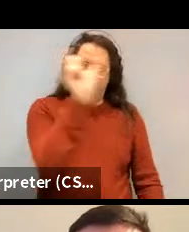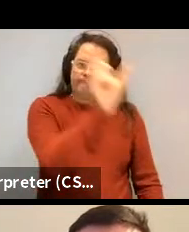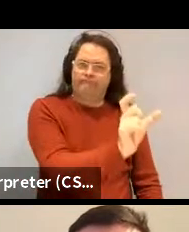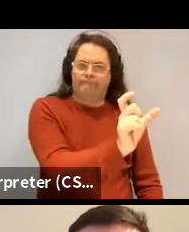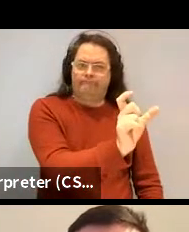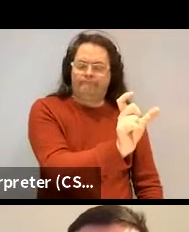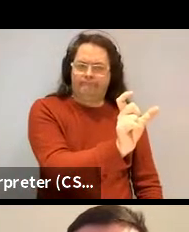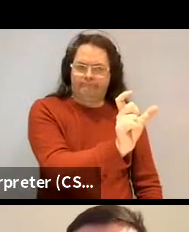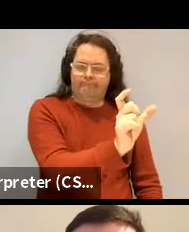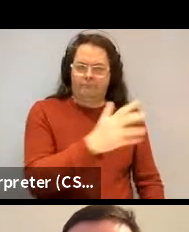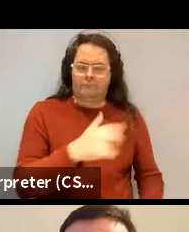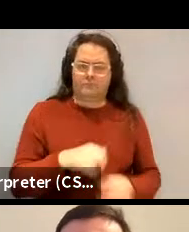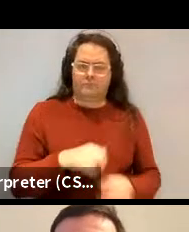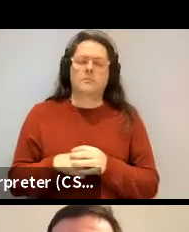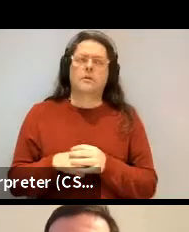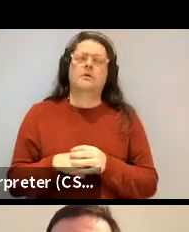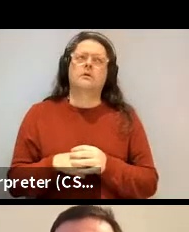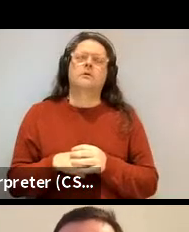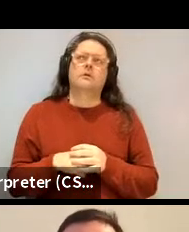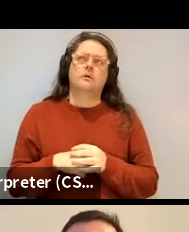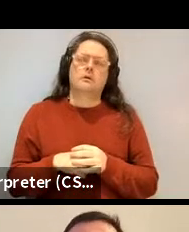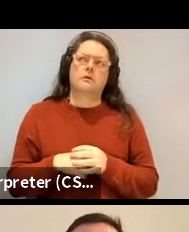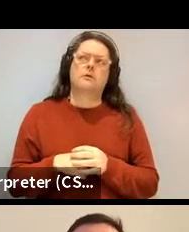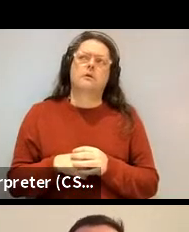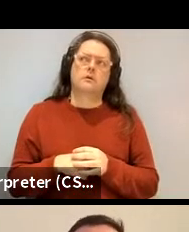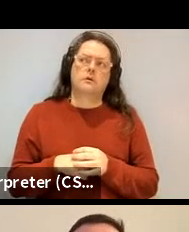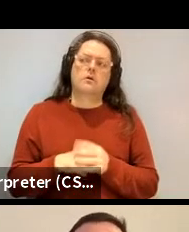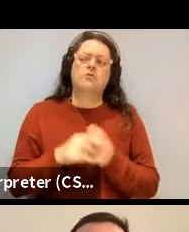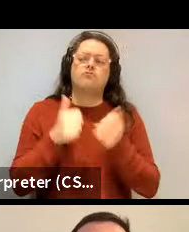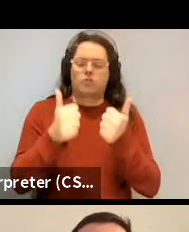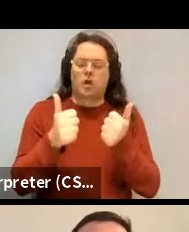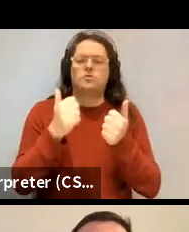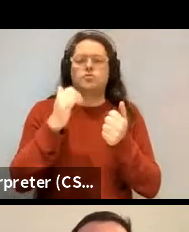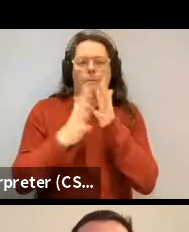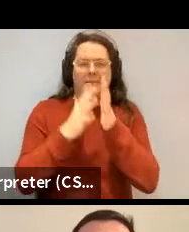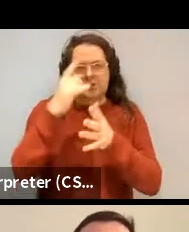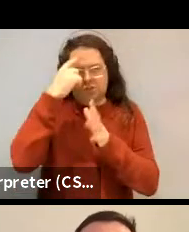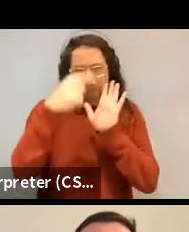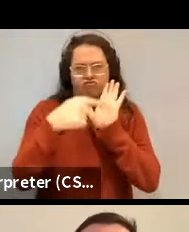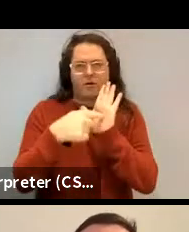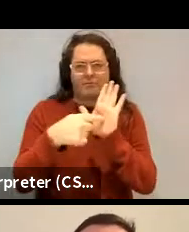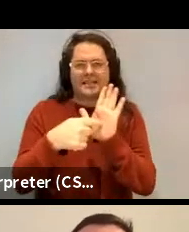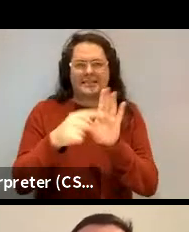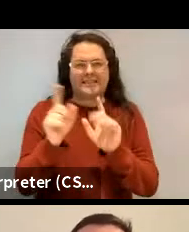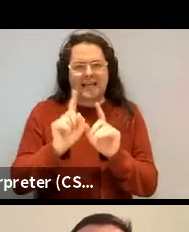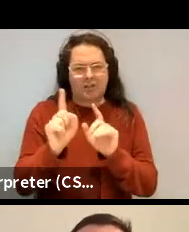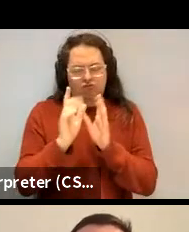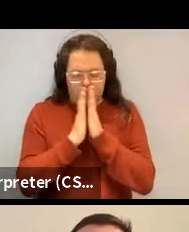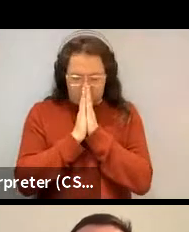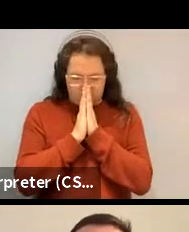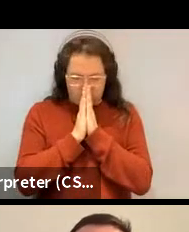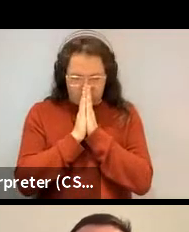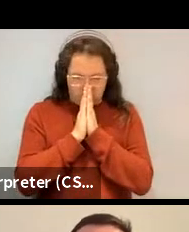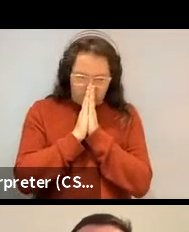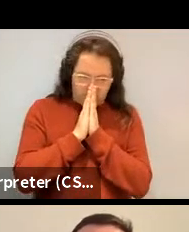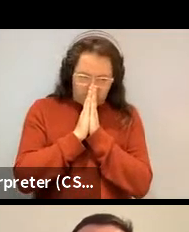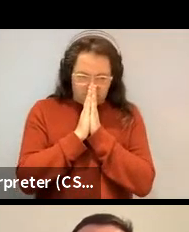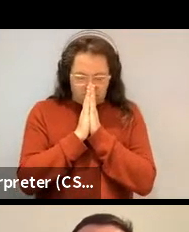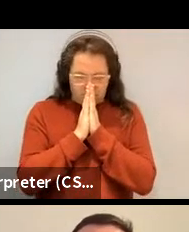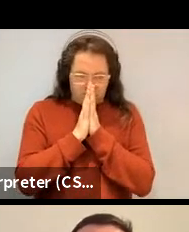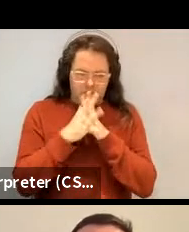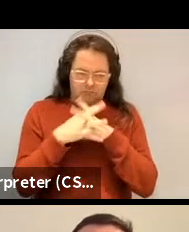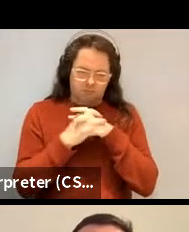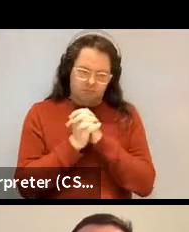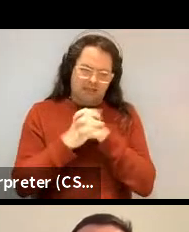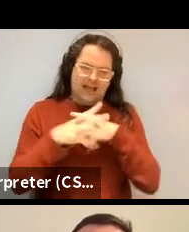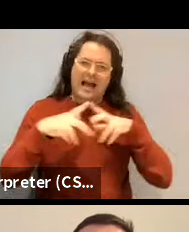uh, yeah. So how much of it is, I, I mean, to be honest, I, what